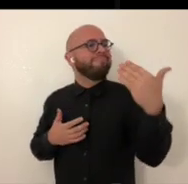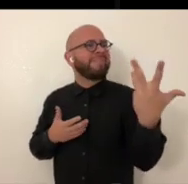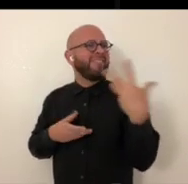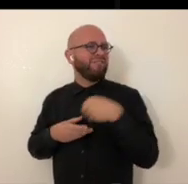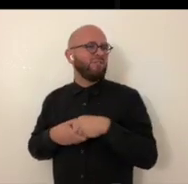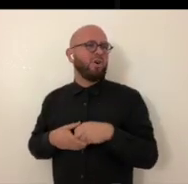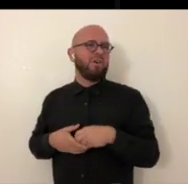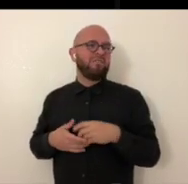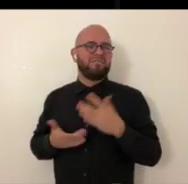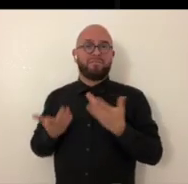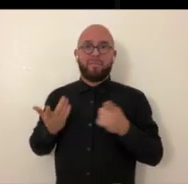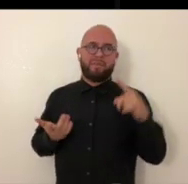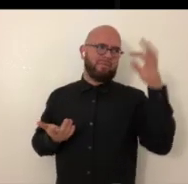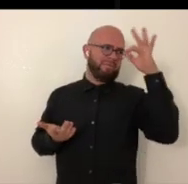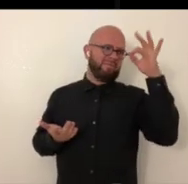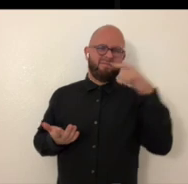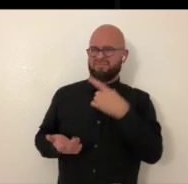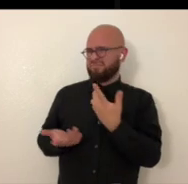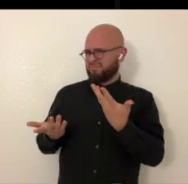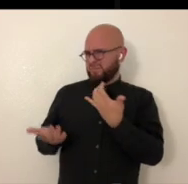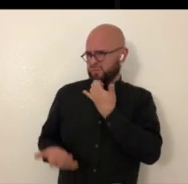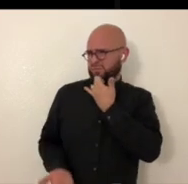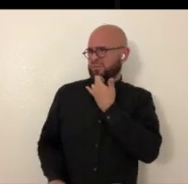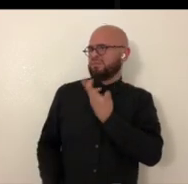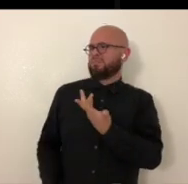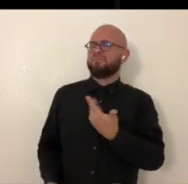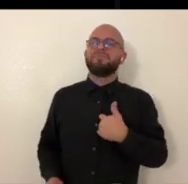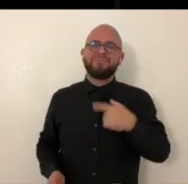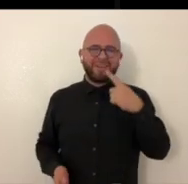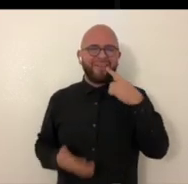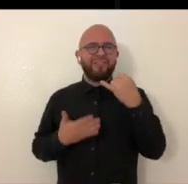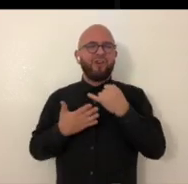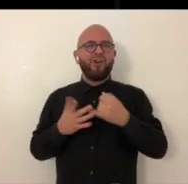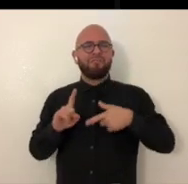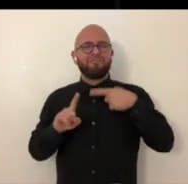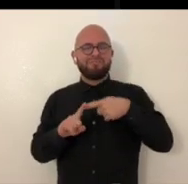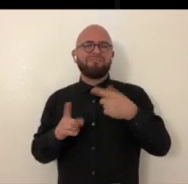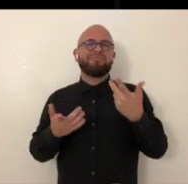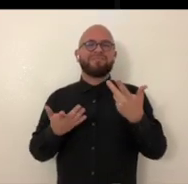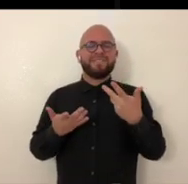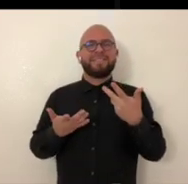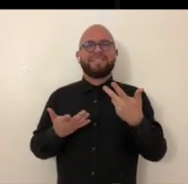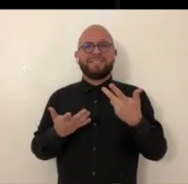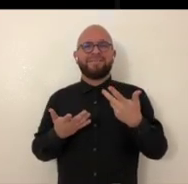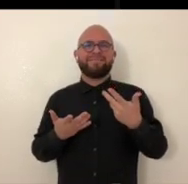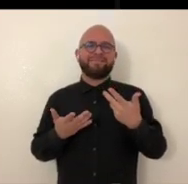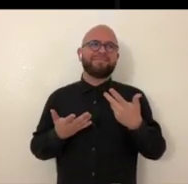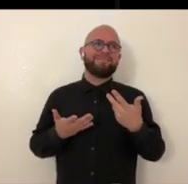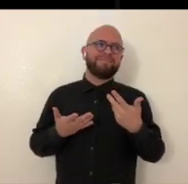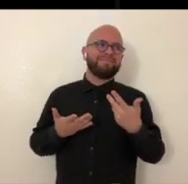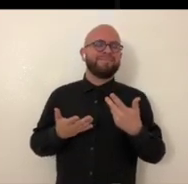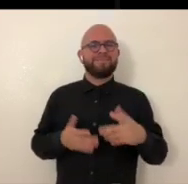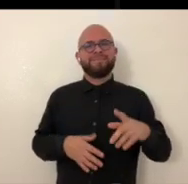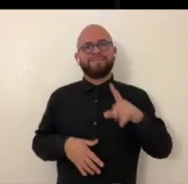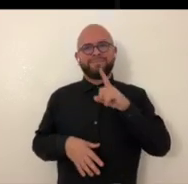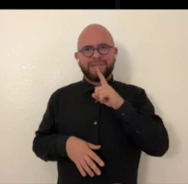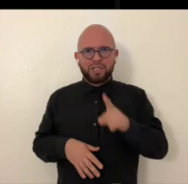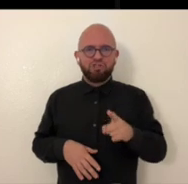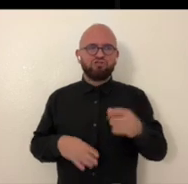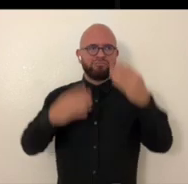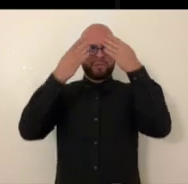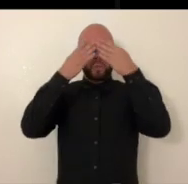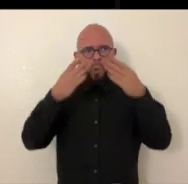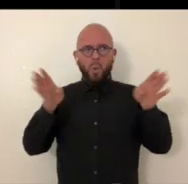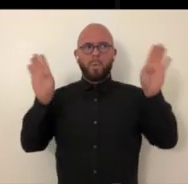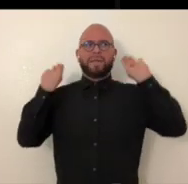random people involved who don't really know something is even wrong yet, I think that art in particular, and just trying to go at it from,